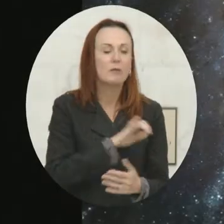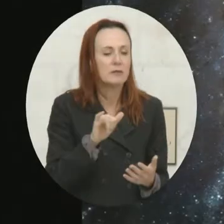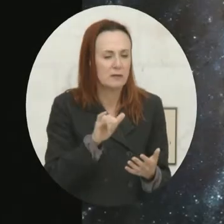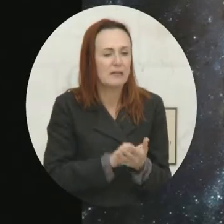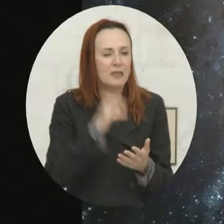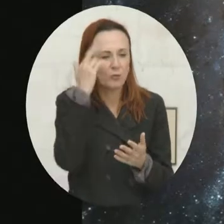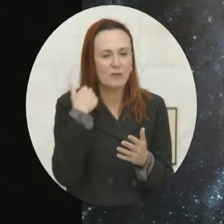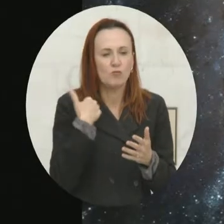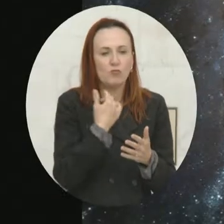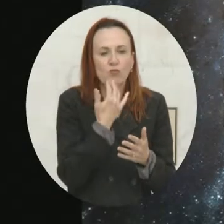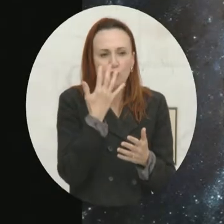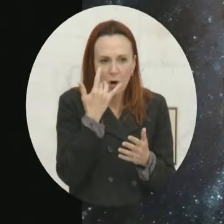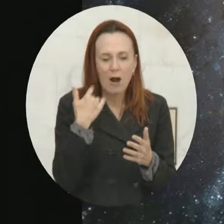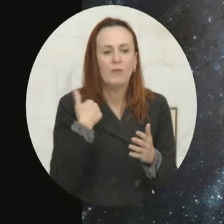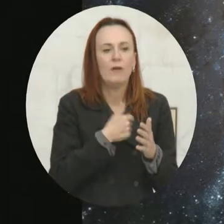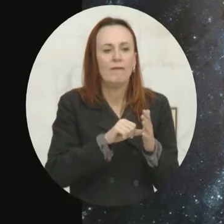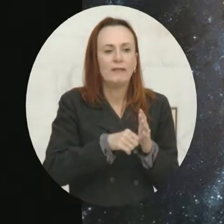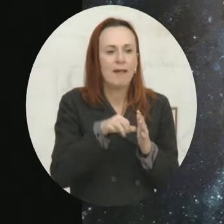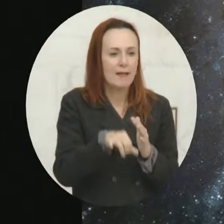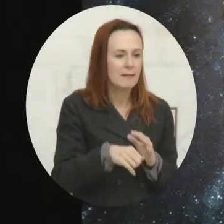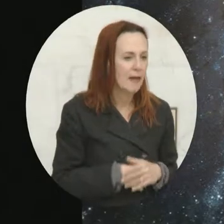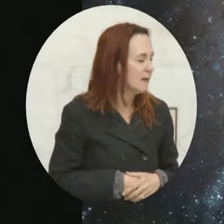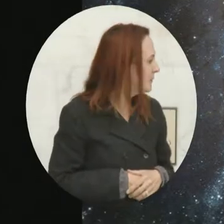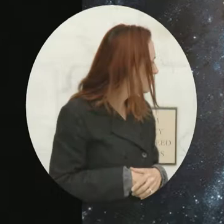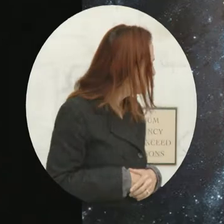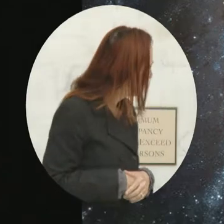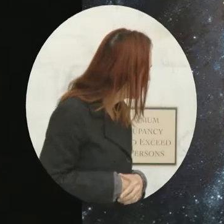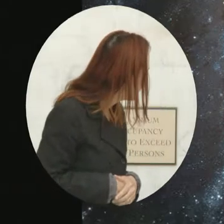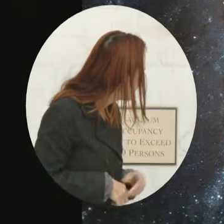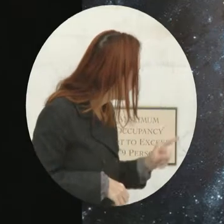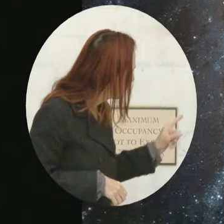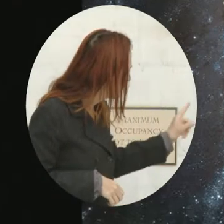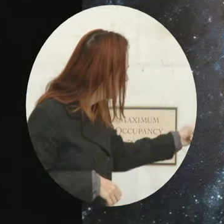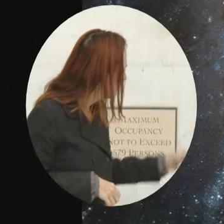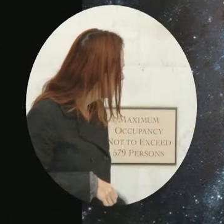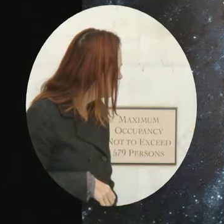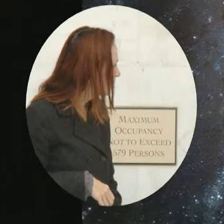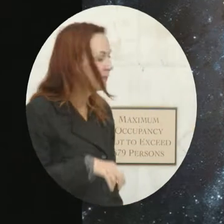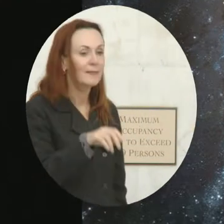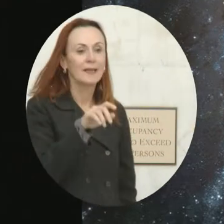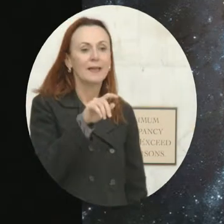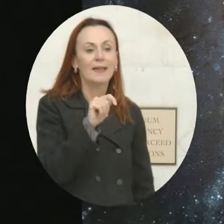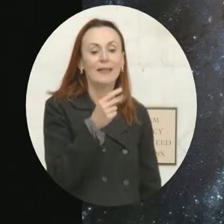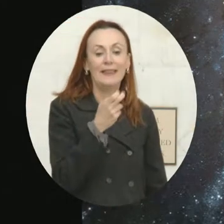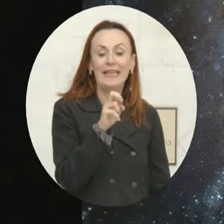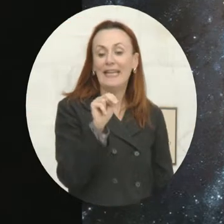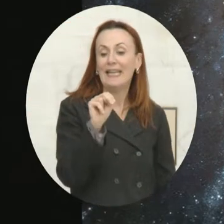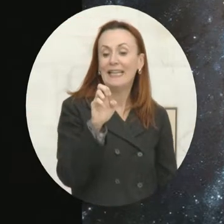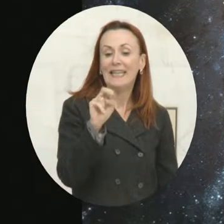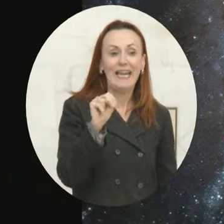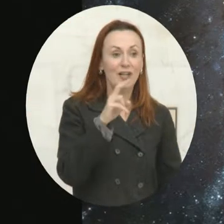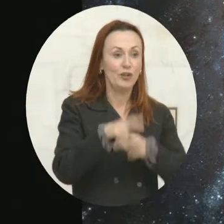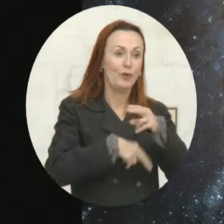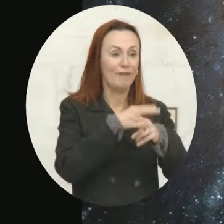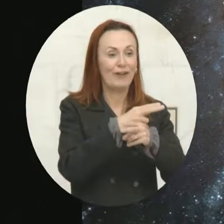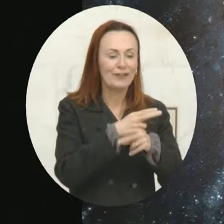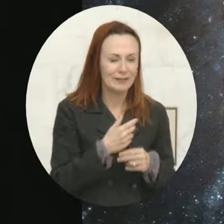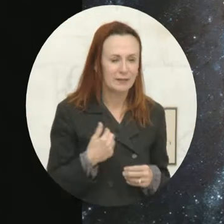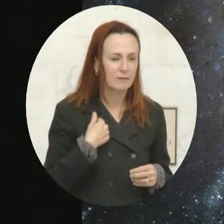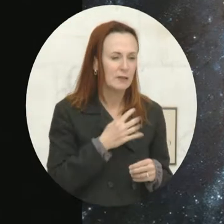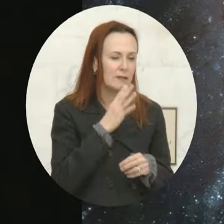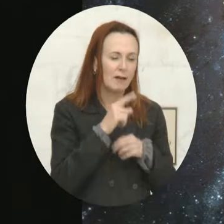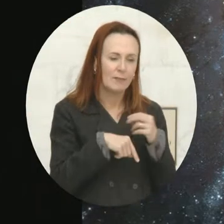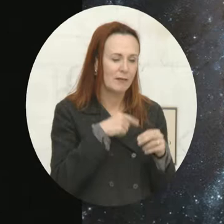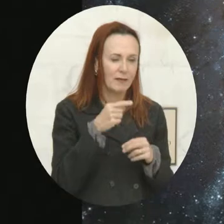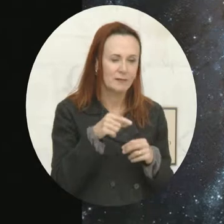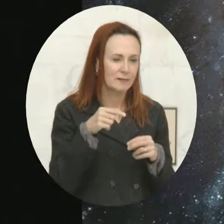So with that, we have the, the NEN universe, right? So this is one thing that I think we learned in Trevor and the folks at the Red Cross and I talk about this all the